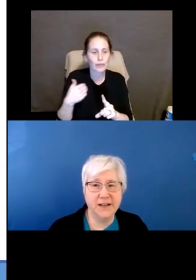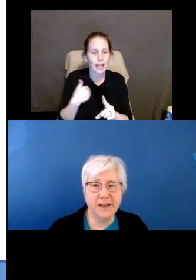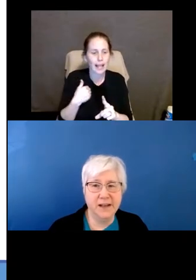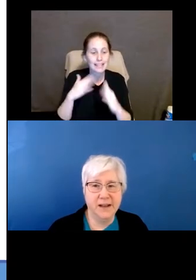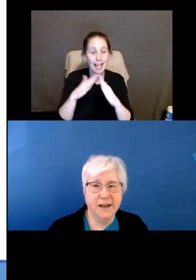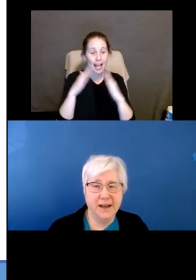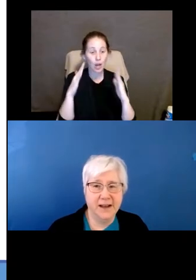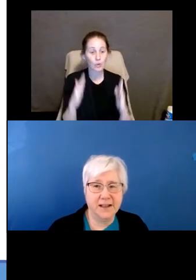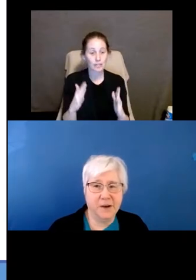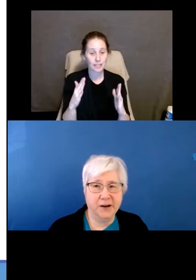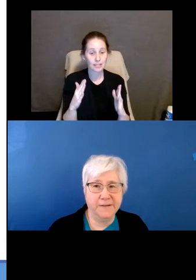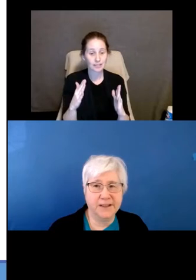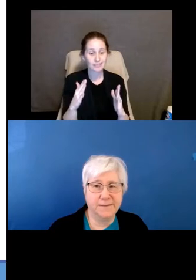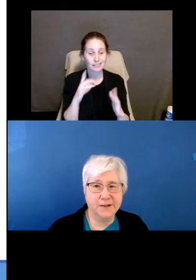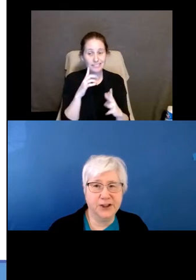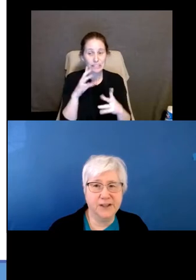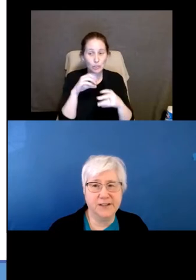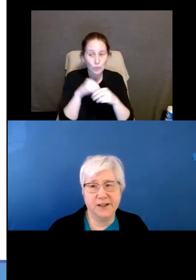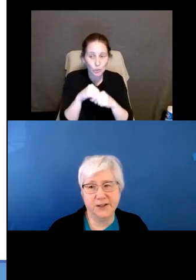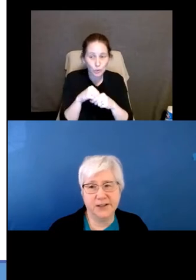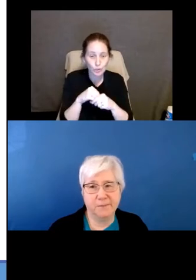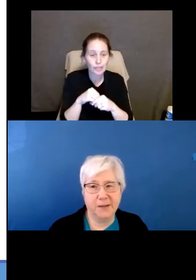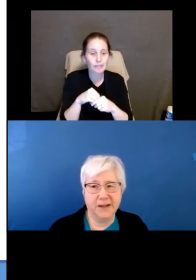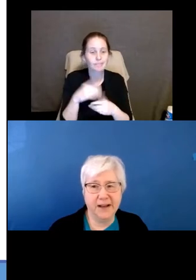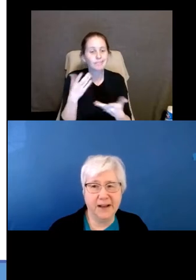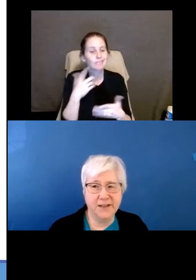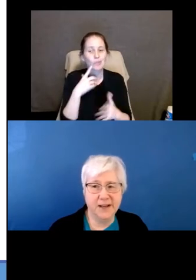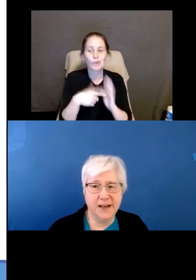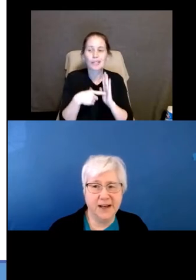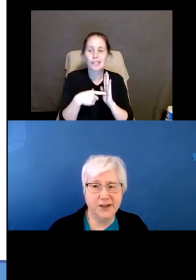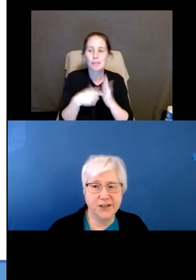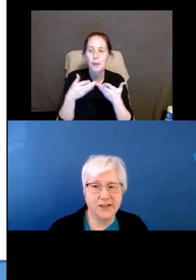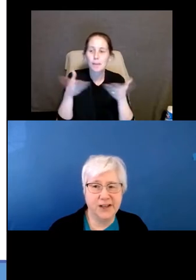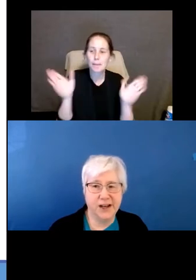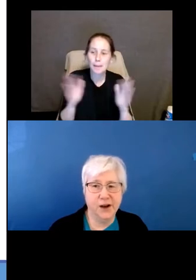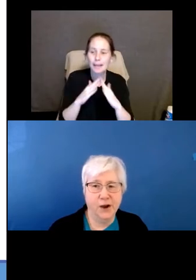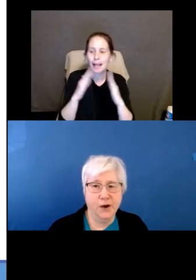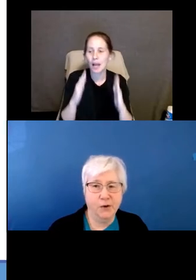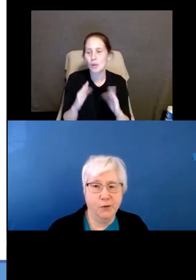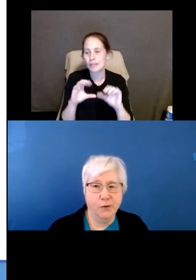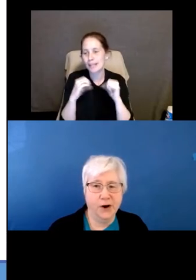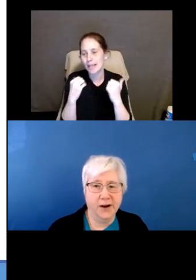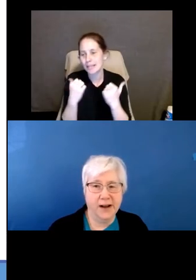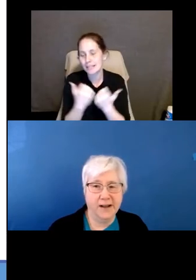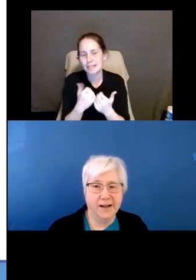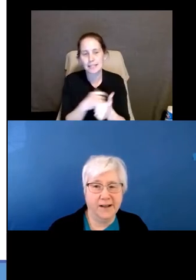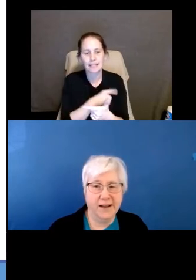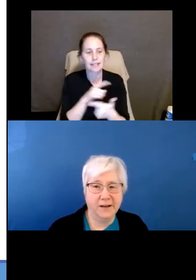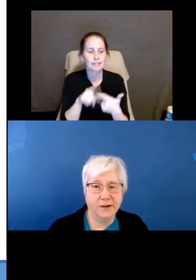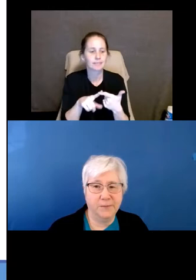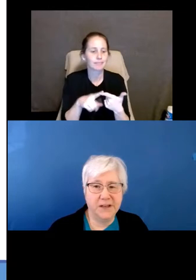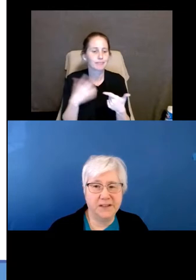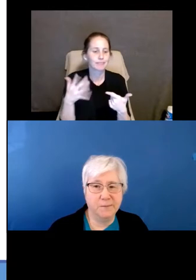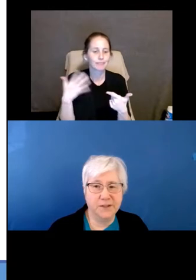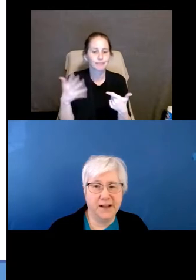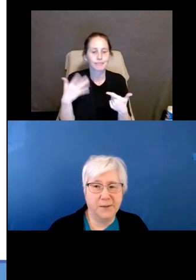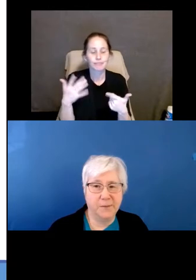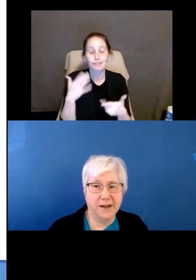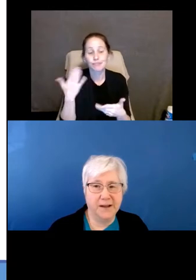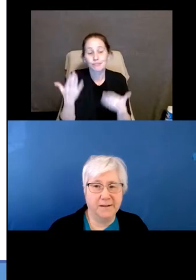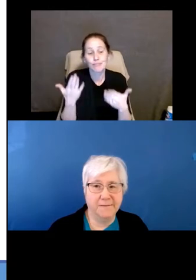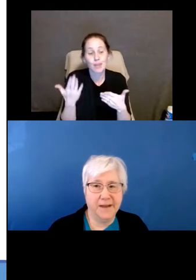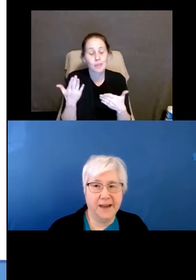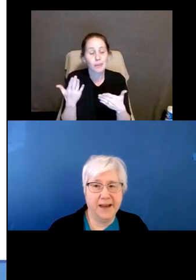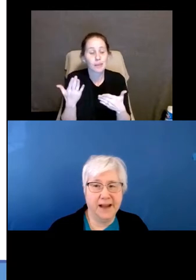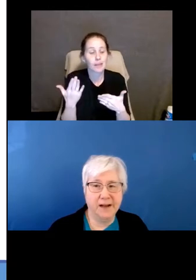housing as part of its function, such as a public housing agency agency or it could be some type